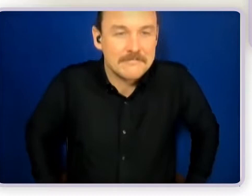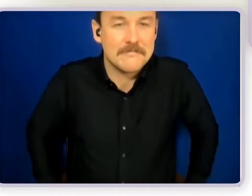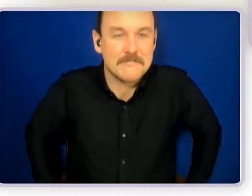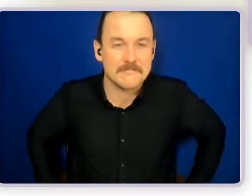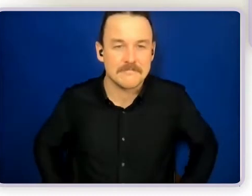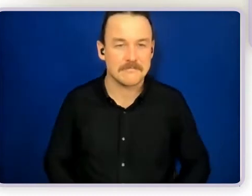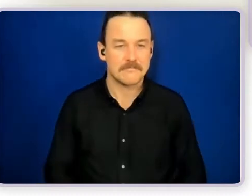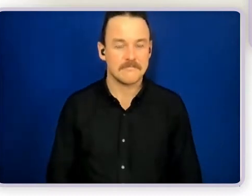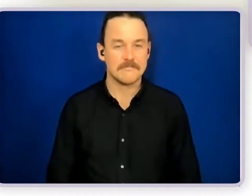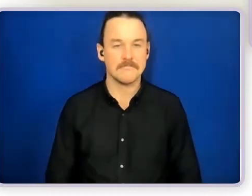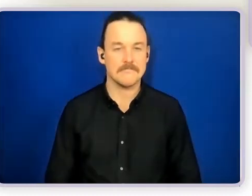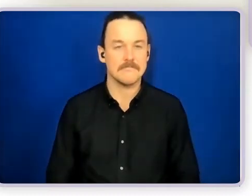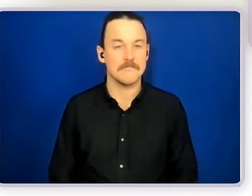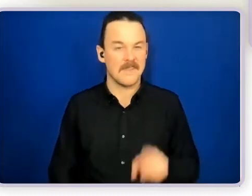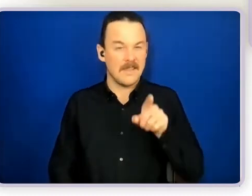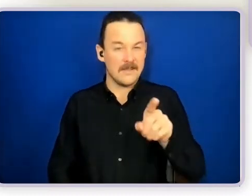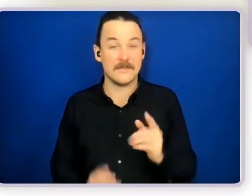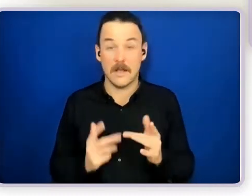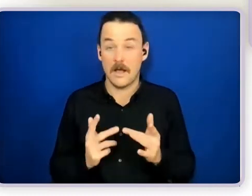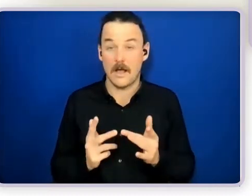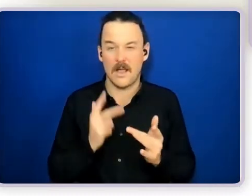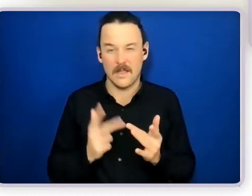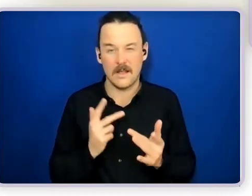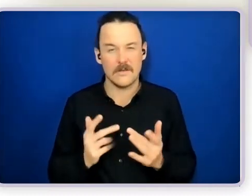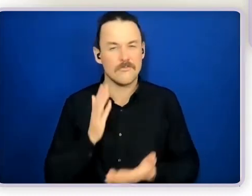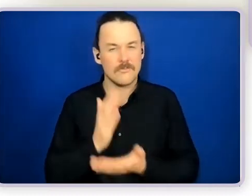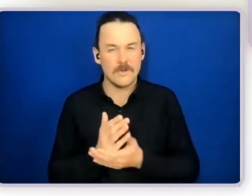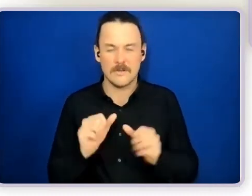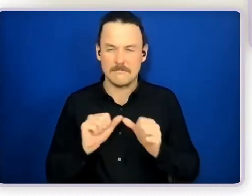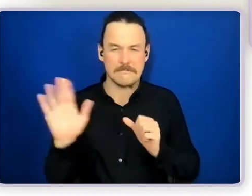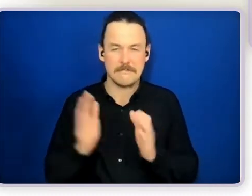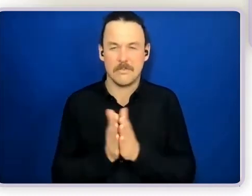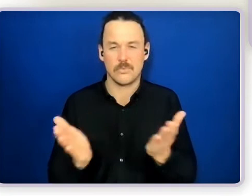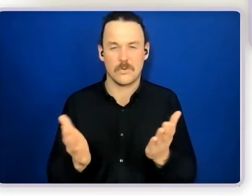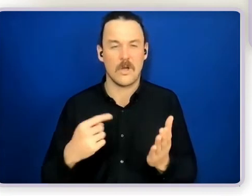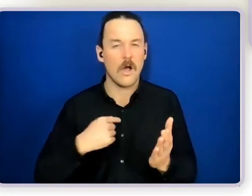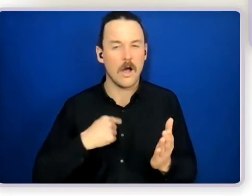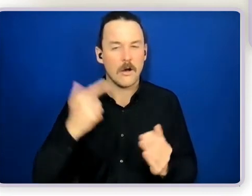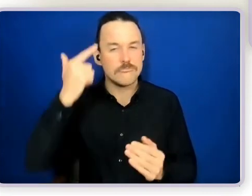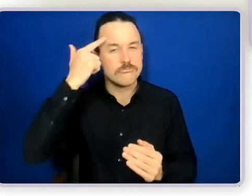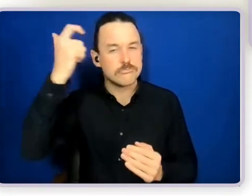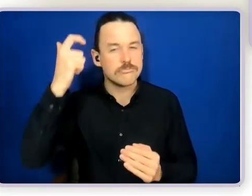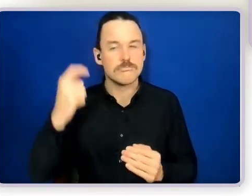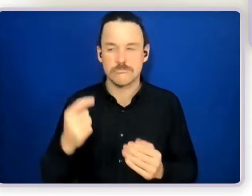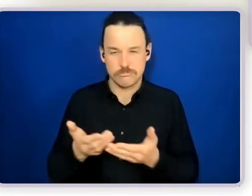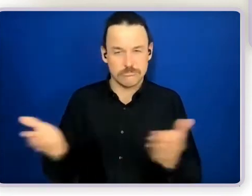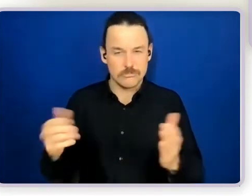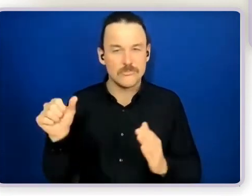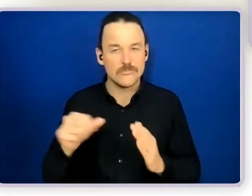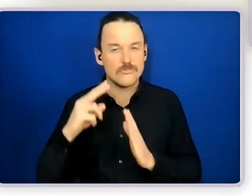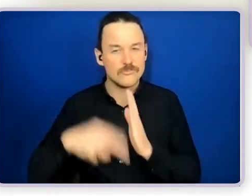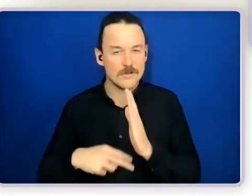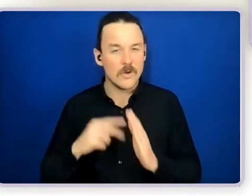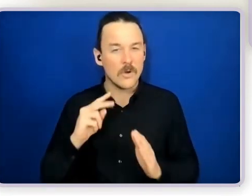This is another important or really good book I would actually recommend people read. It's called The Shouted Goodbye by Jeremy